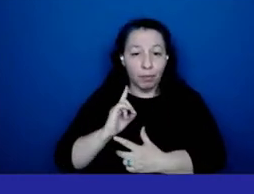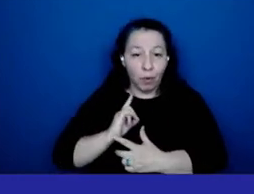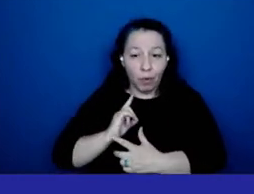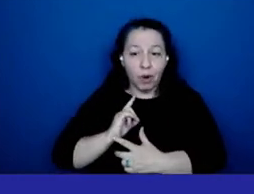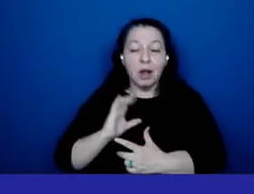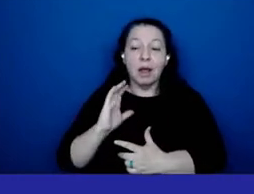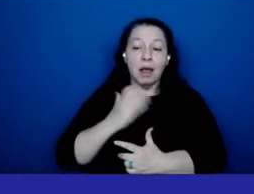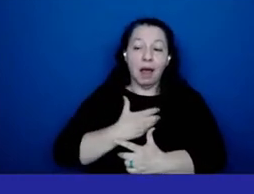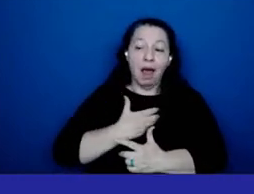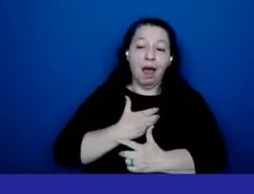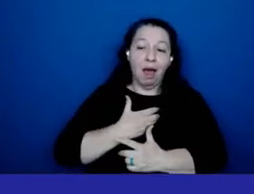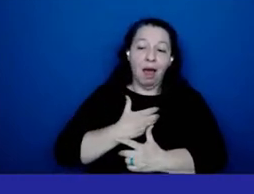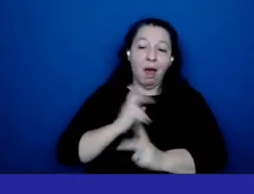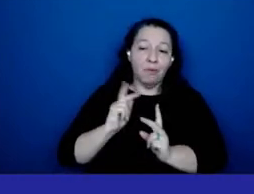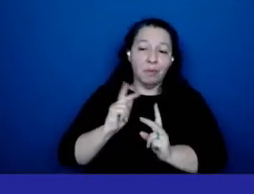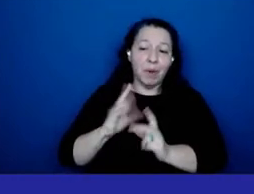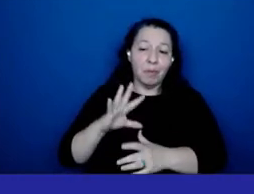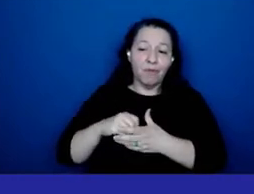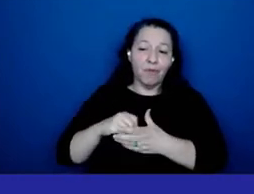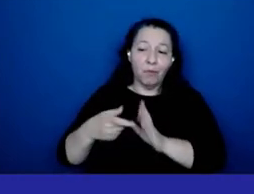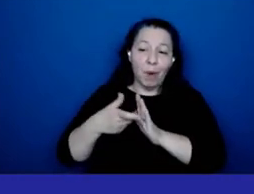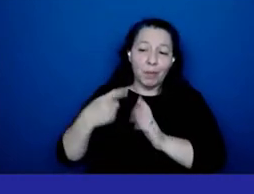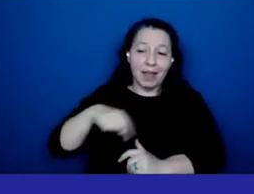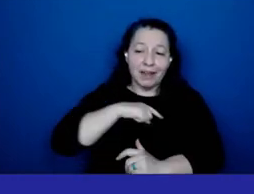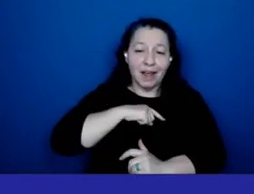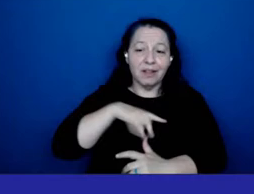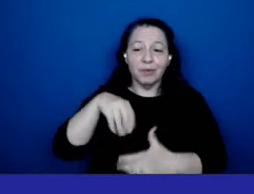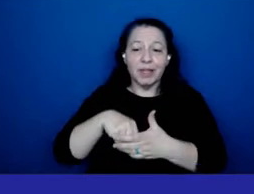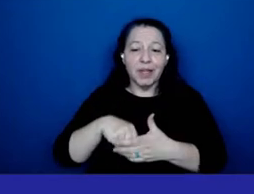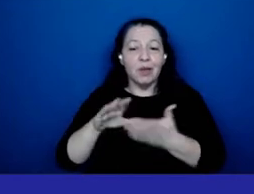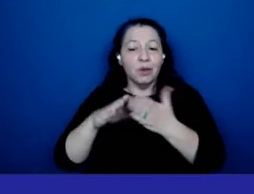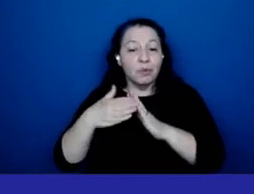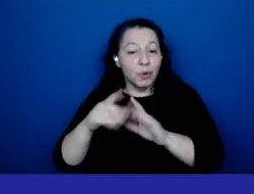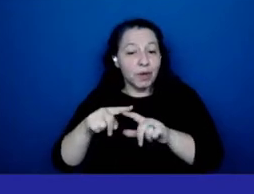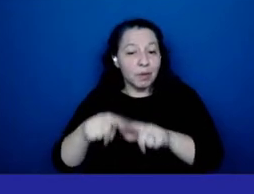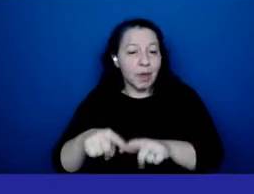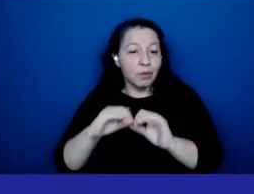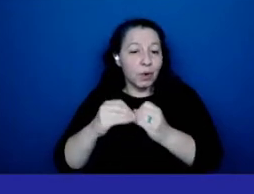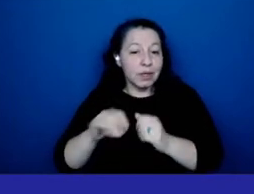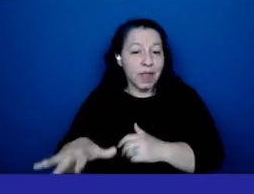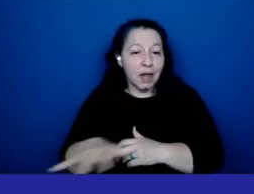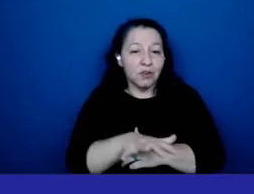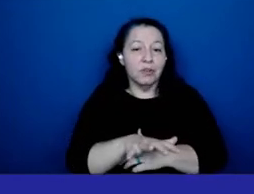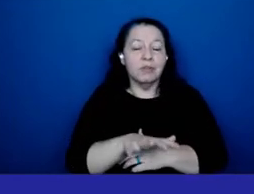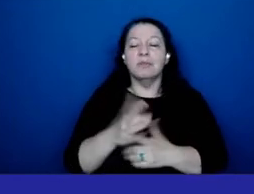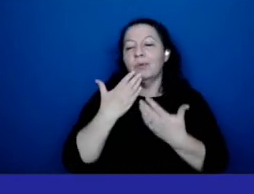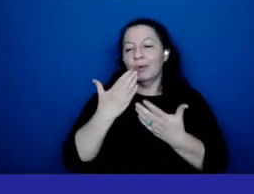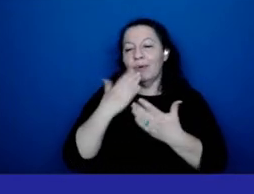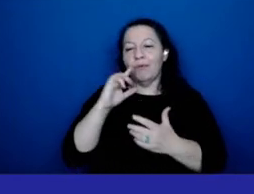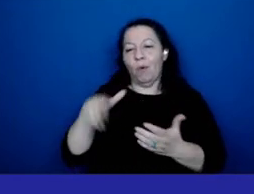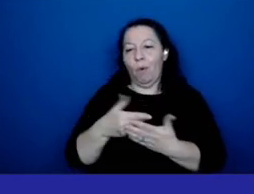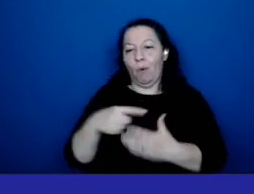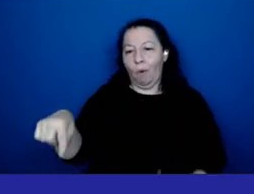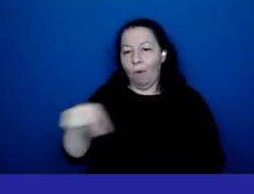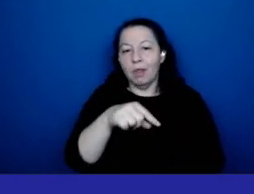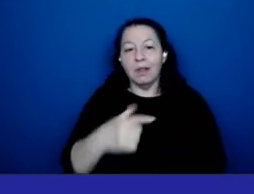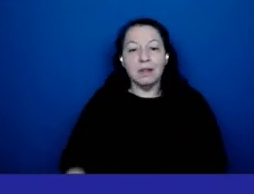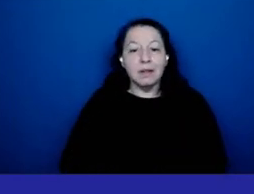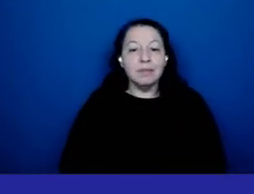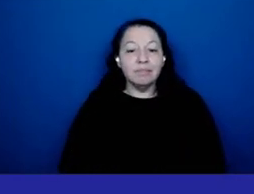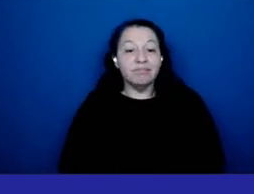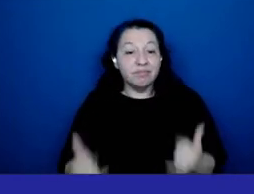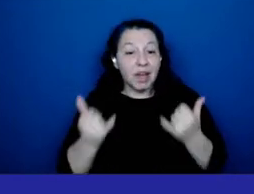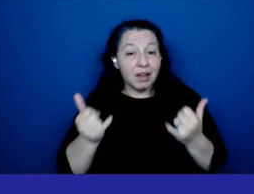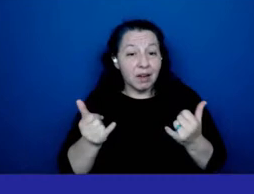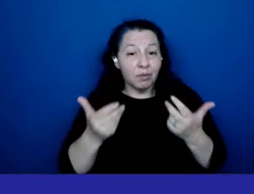officials the community-based organizations and we're grateful to all of them uh now uh i'd like